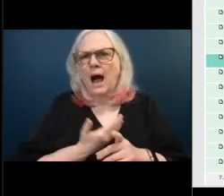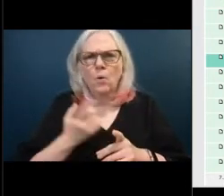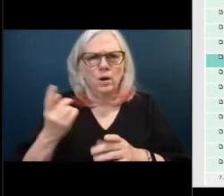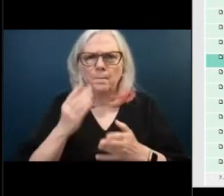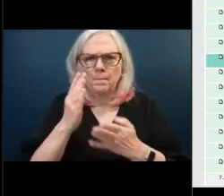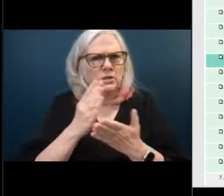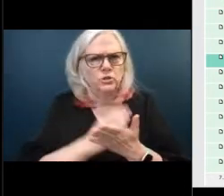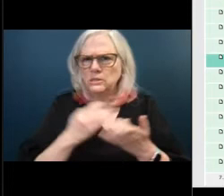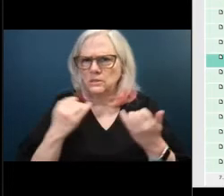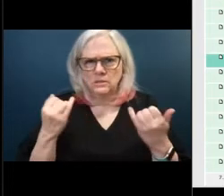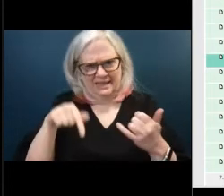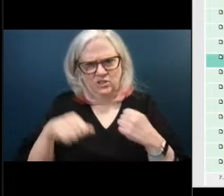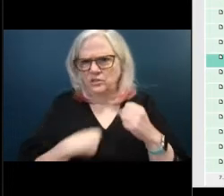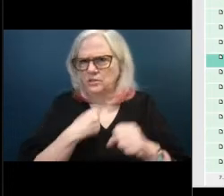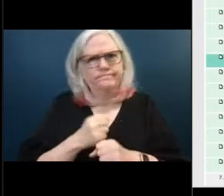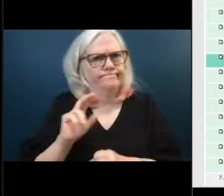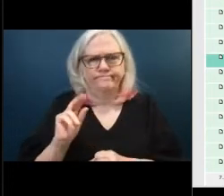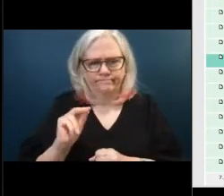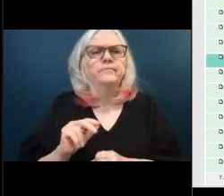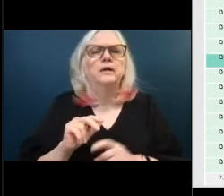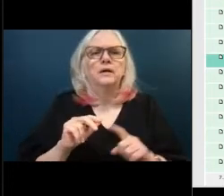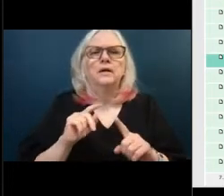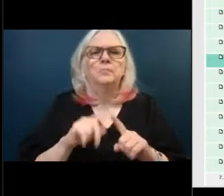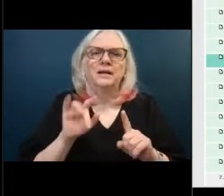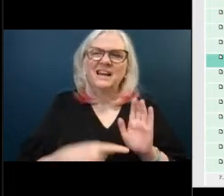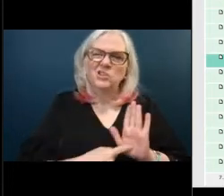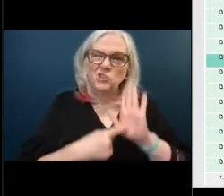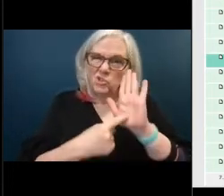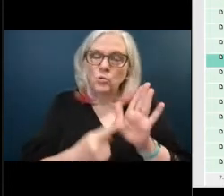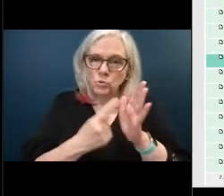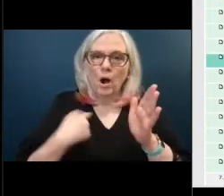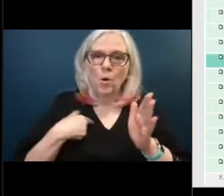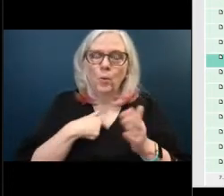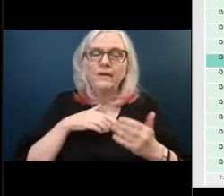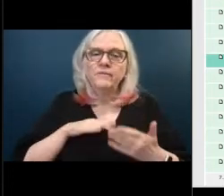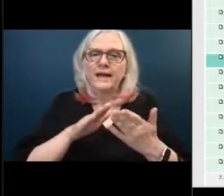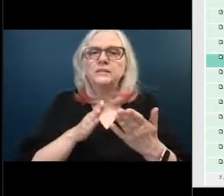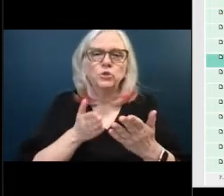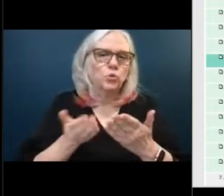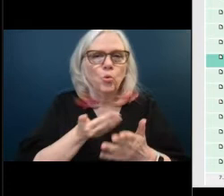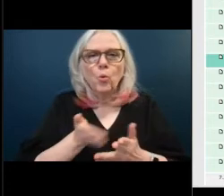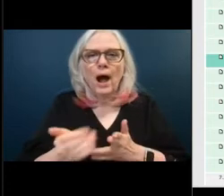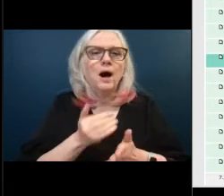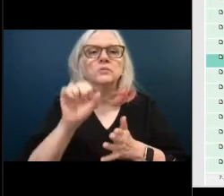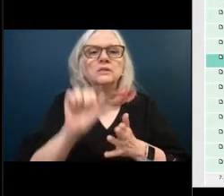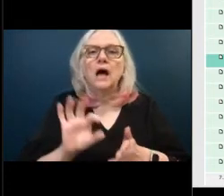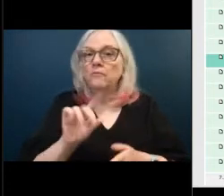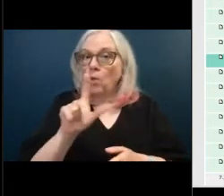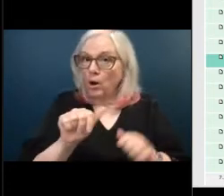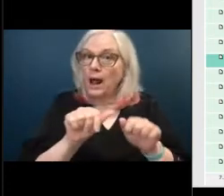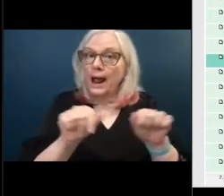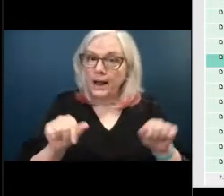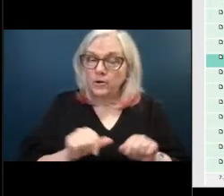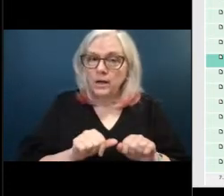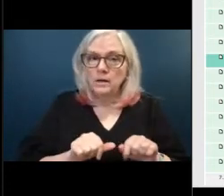are facing throughout the south florida area chief have you been able to to categorize